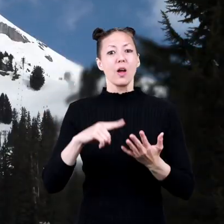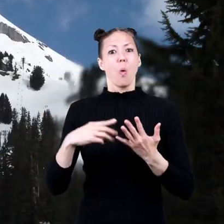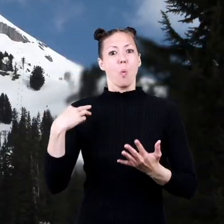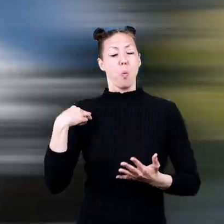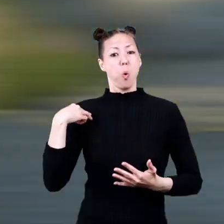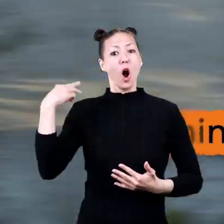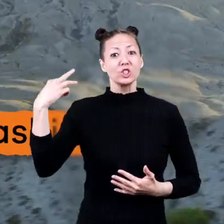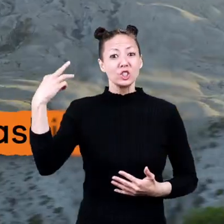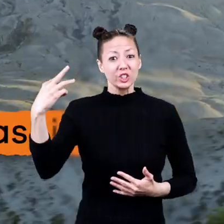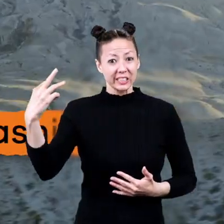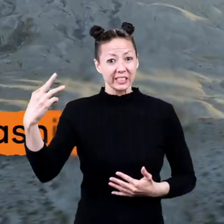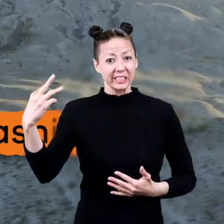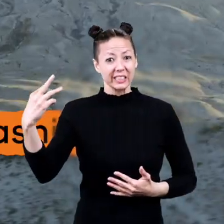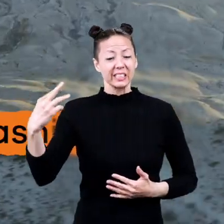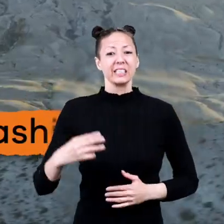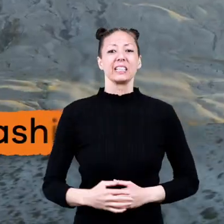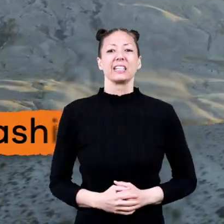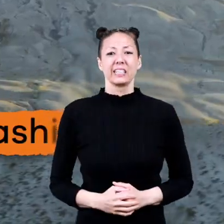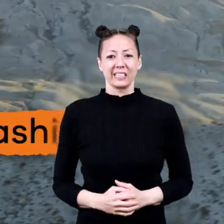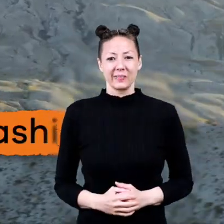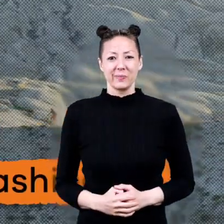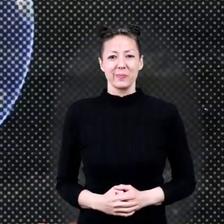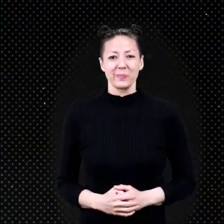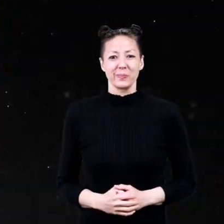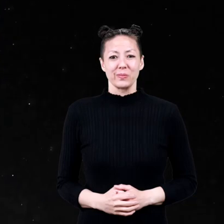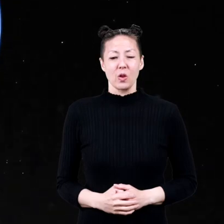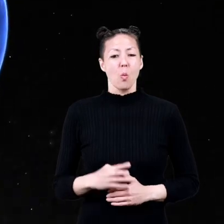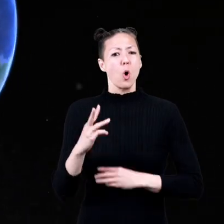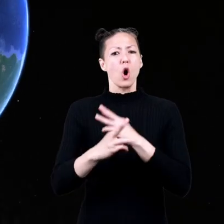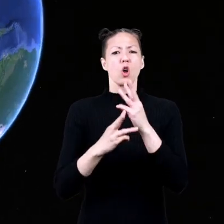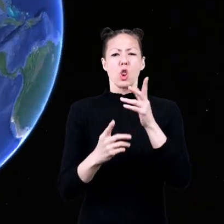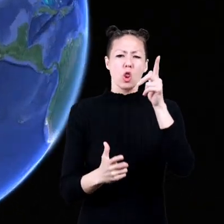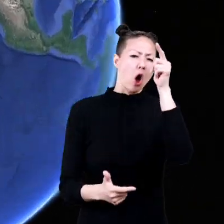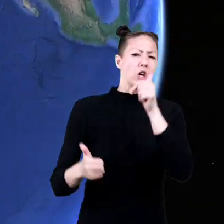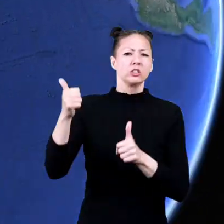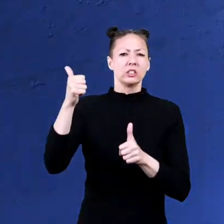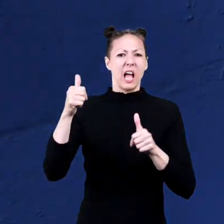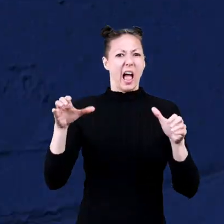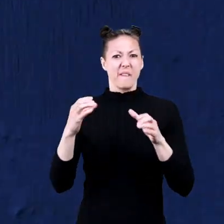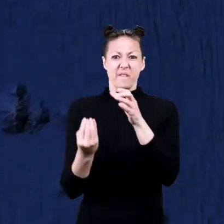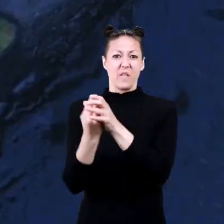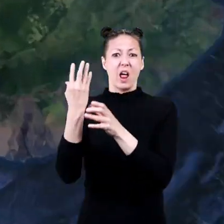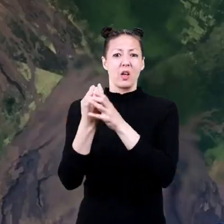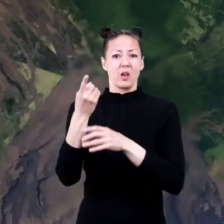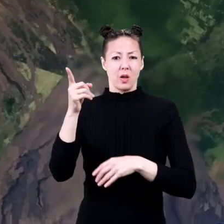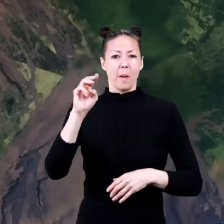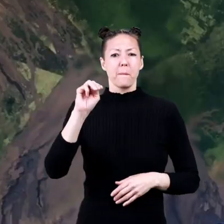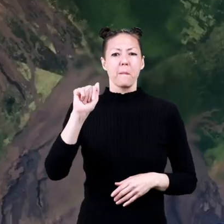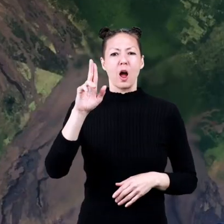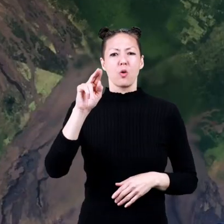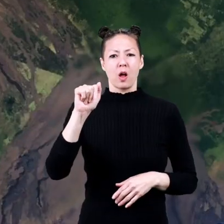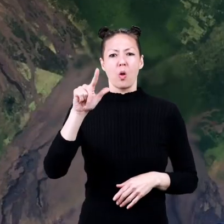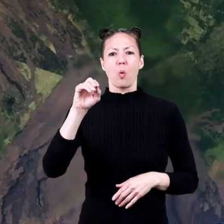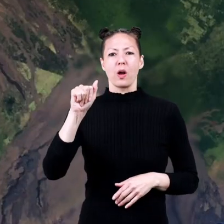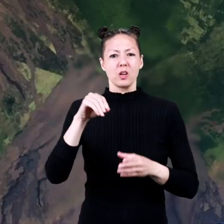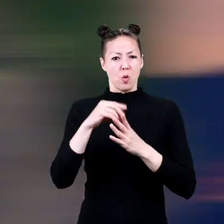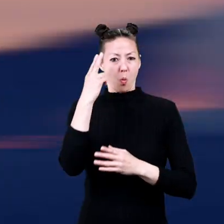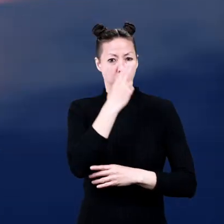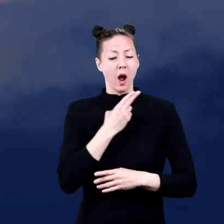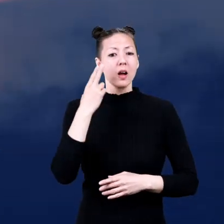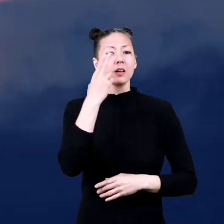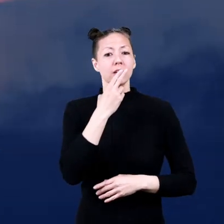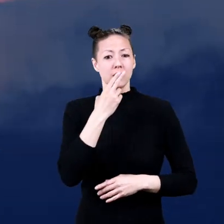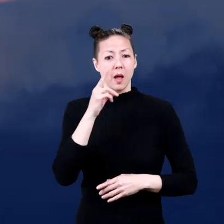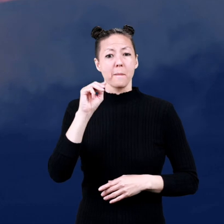and washington the world's largest active volcano is mauna loa in hawaii